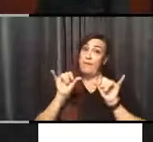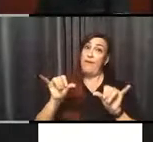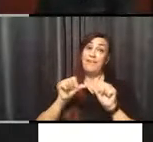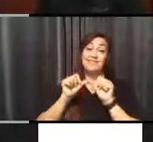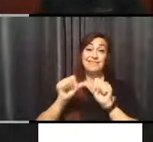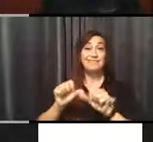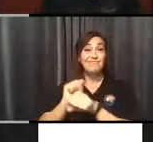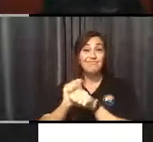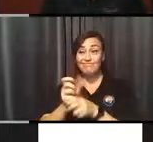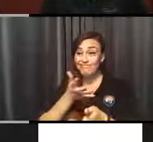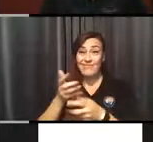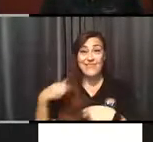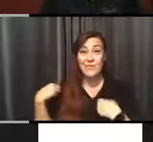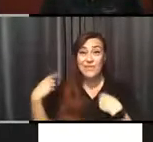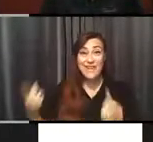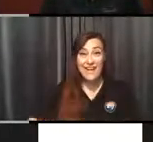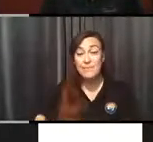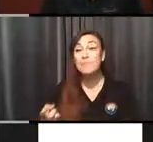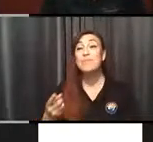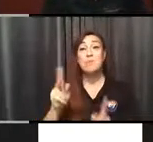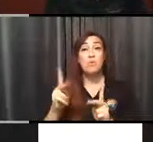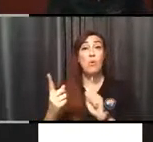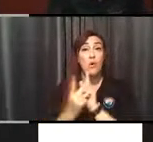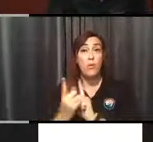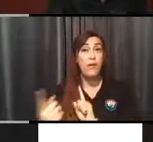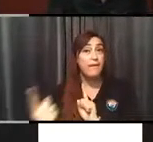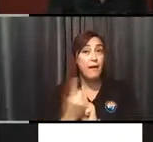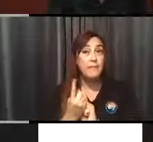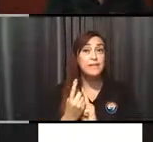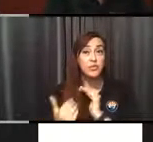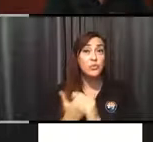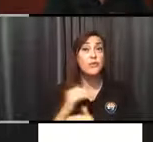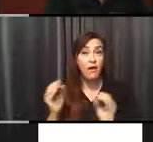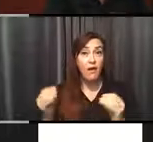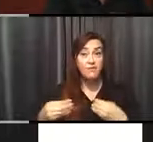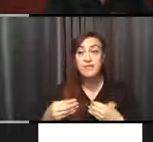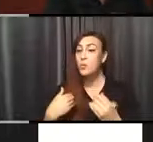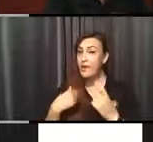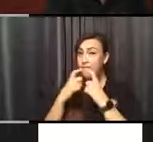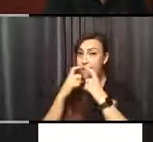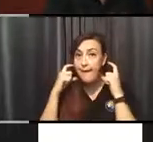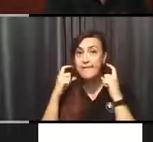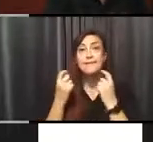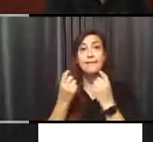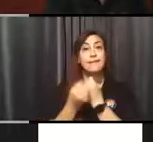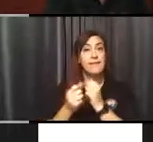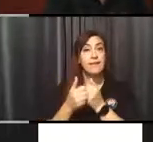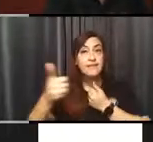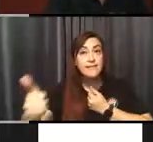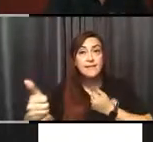-on-one. We come to our office. We wear masks. We're safe, six feet distancing. We do all the